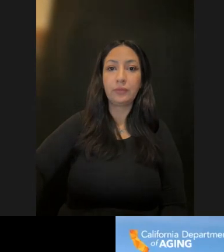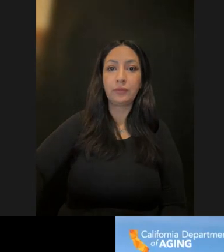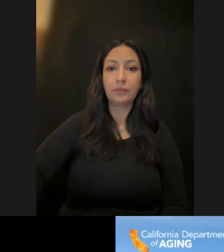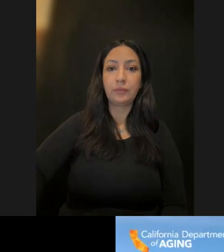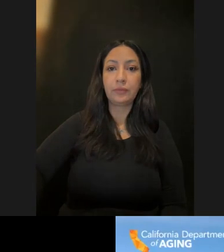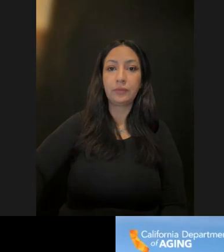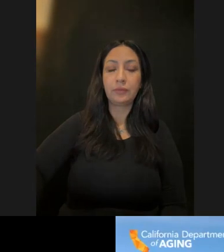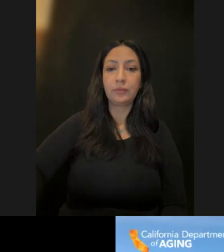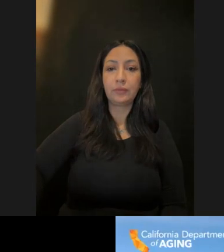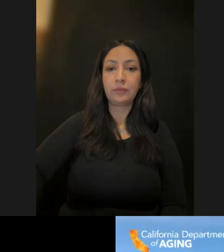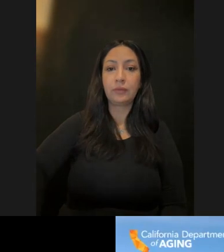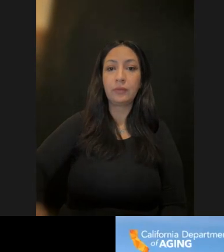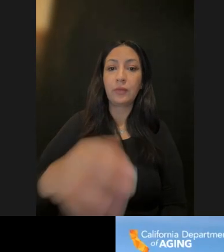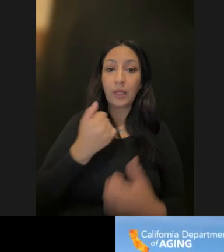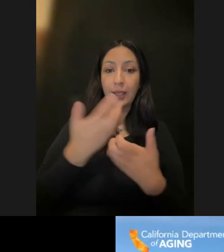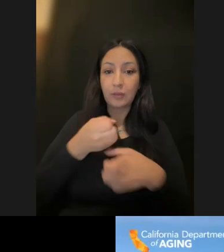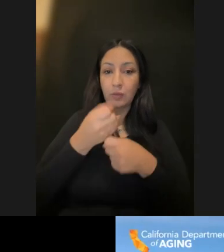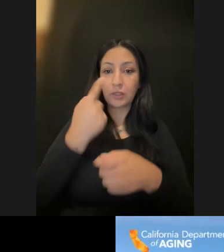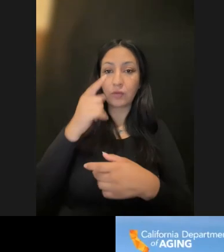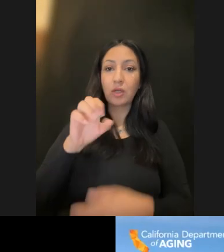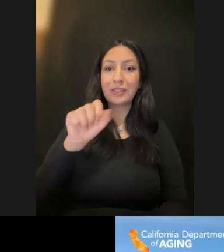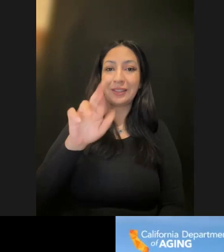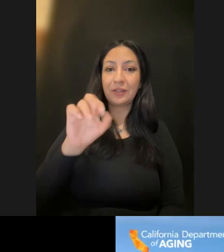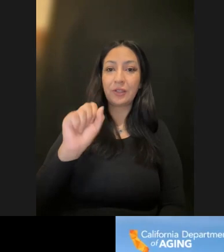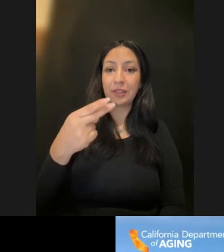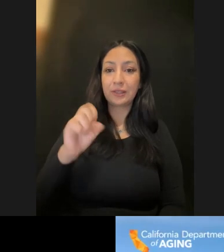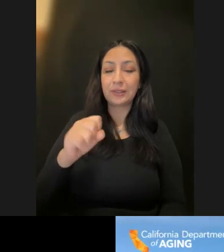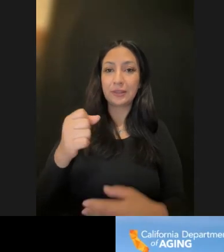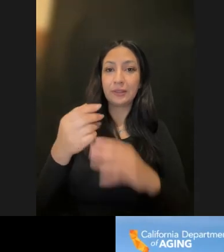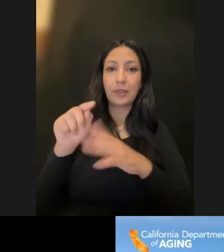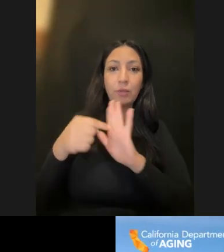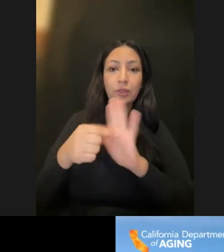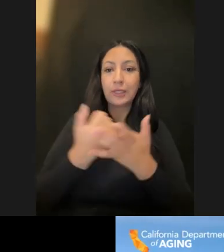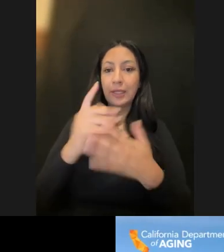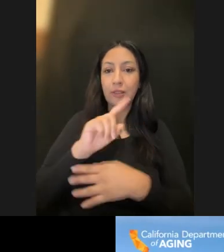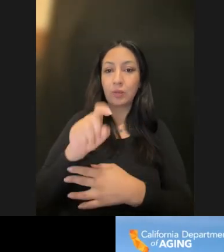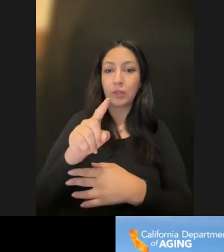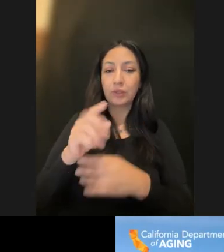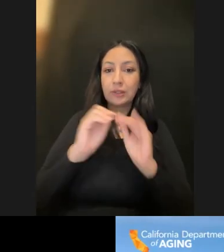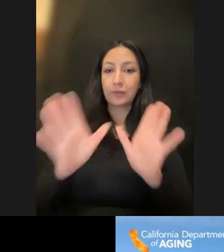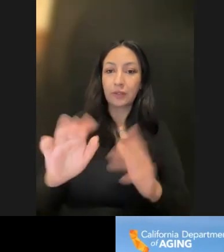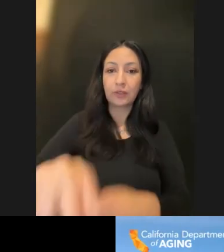Any reactions to Sarah's presentation? Any questions, clarification?